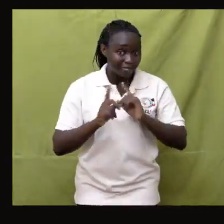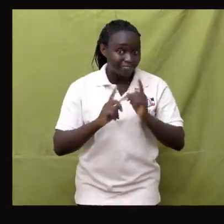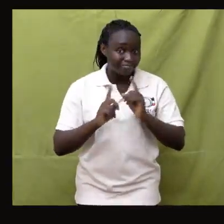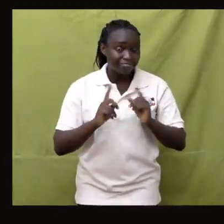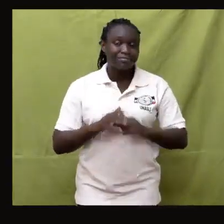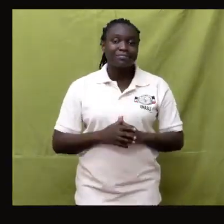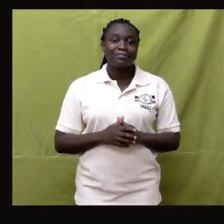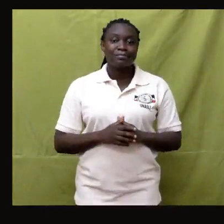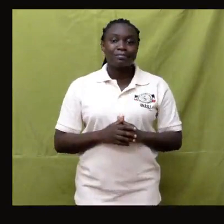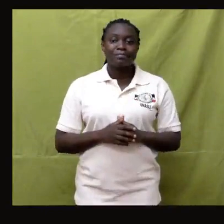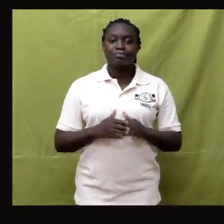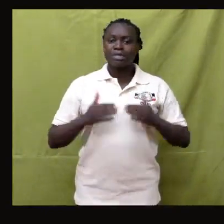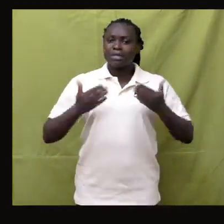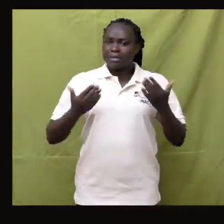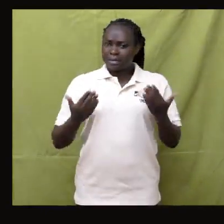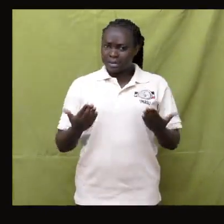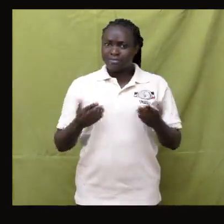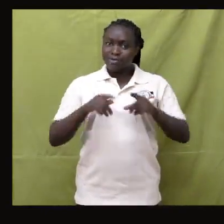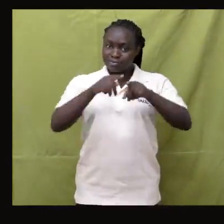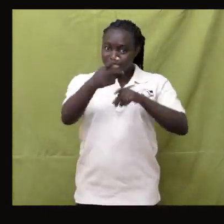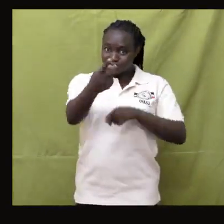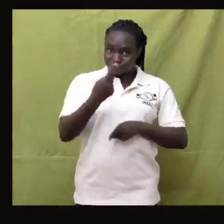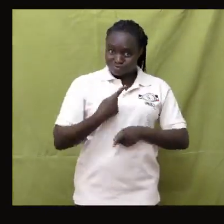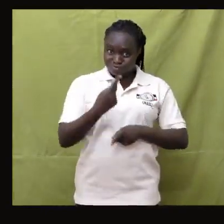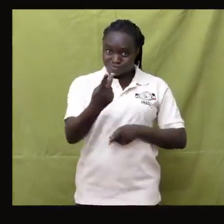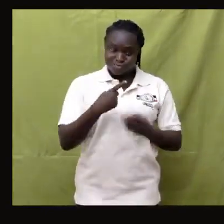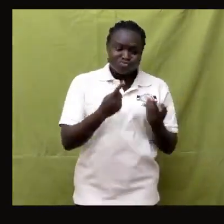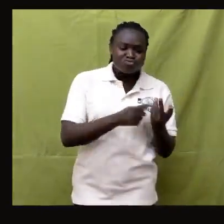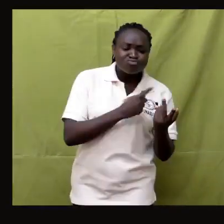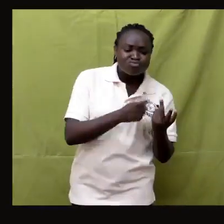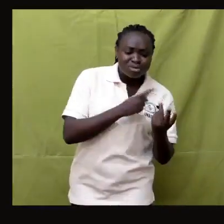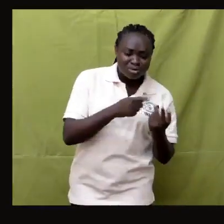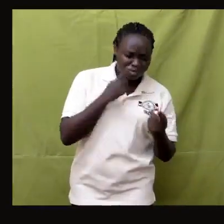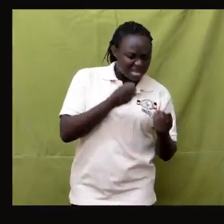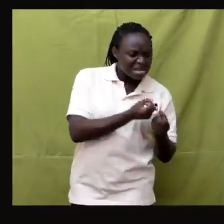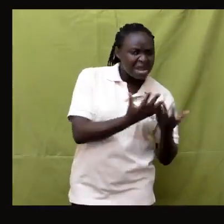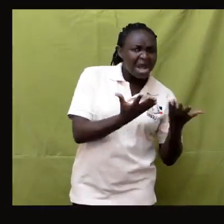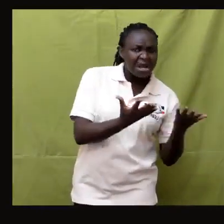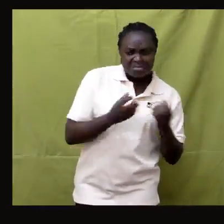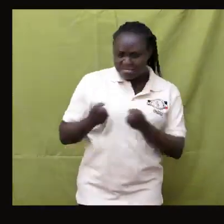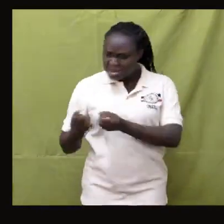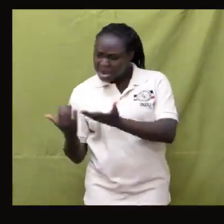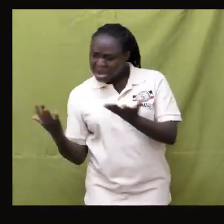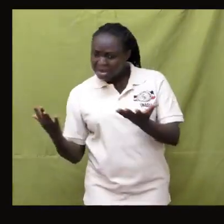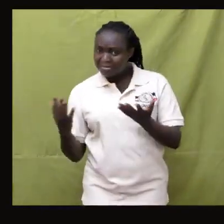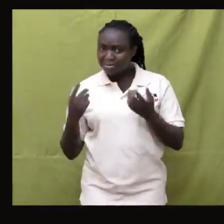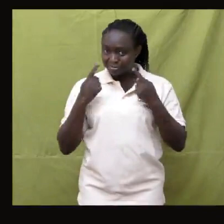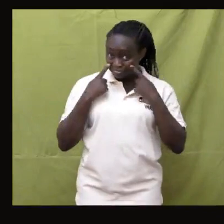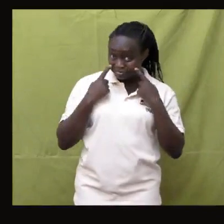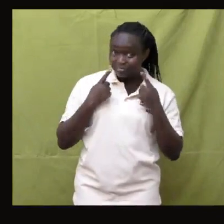Now, together let's count and find the number of members.